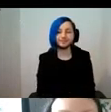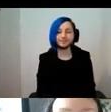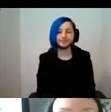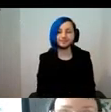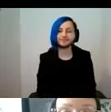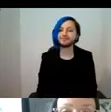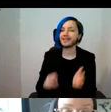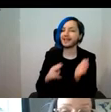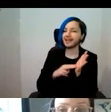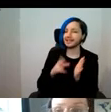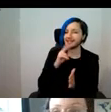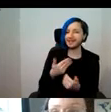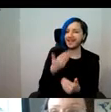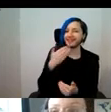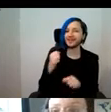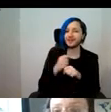Thank you, Gabby.